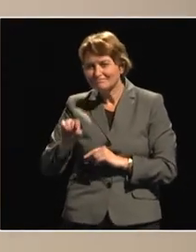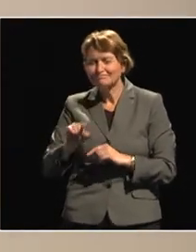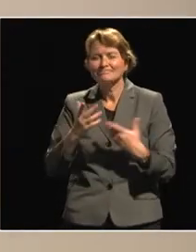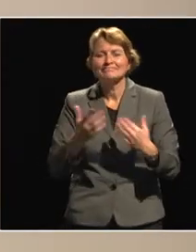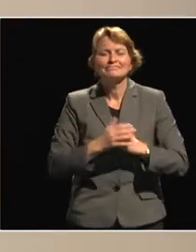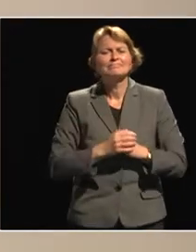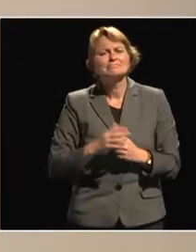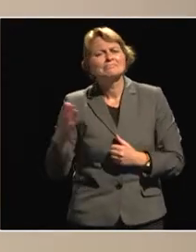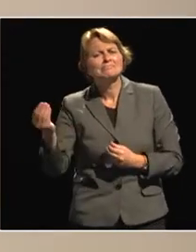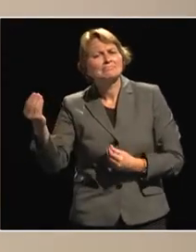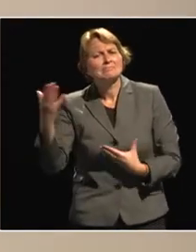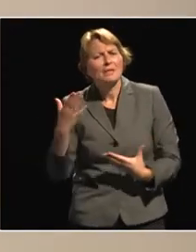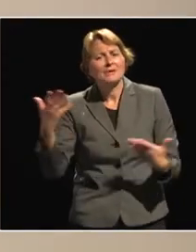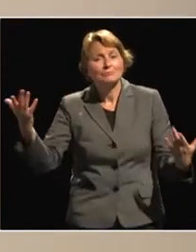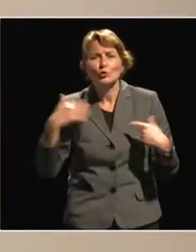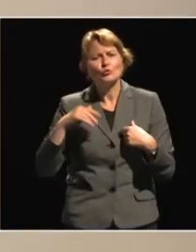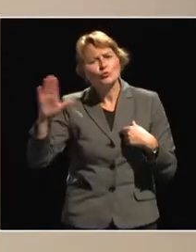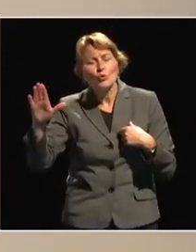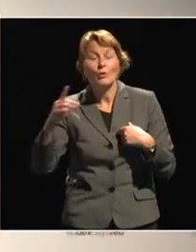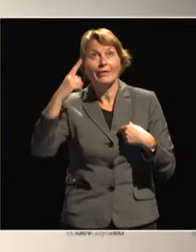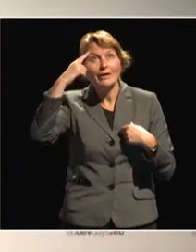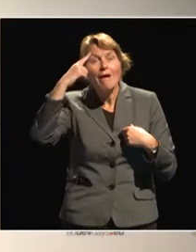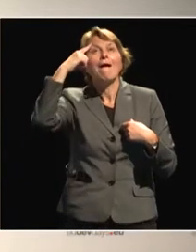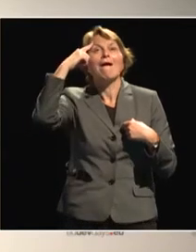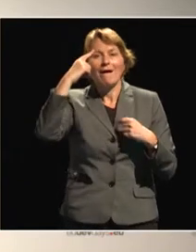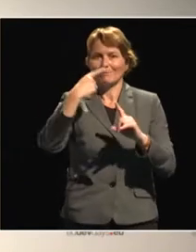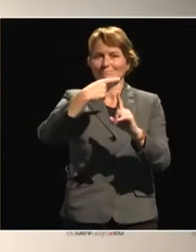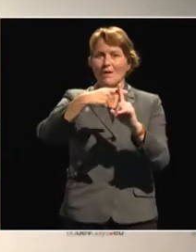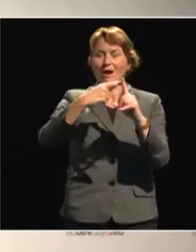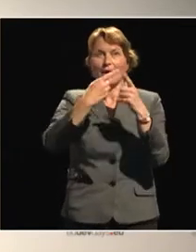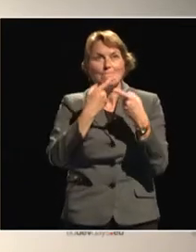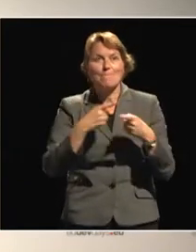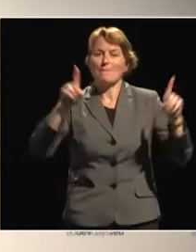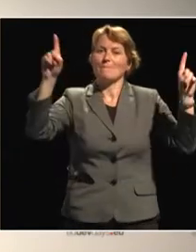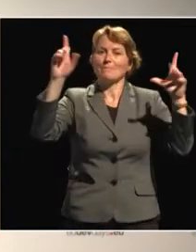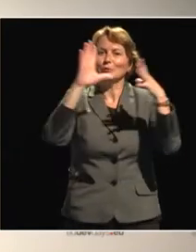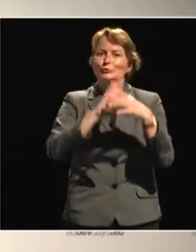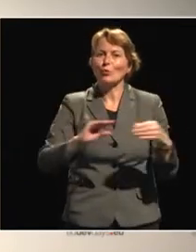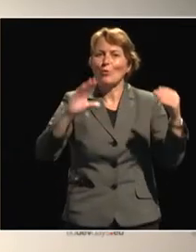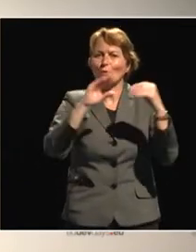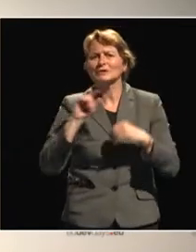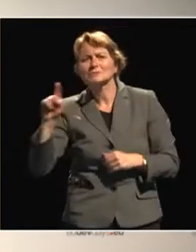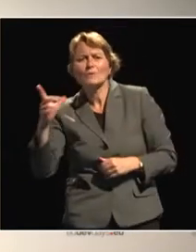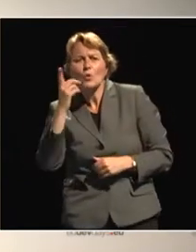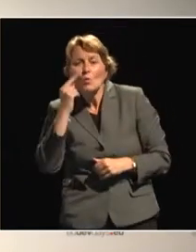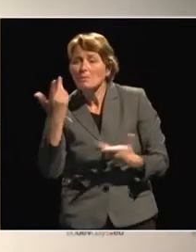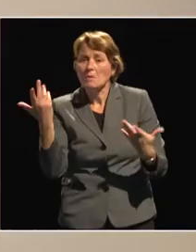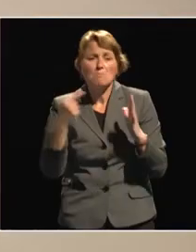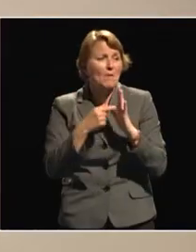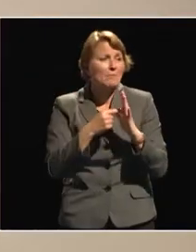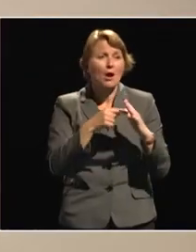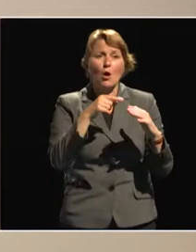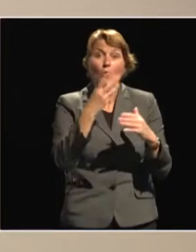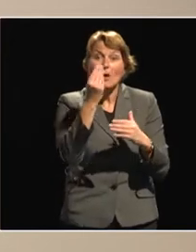Tell me, have you got any success stories to share with us on incentivizing women's access to finance or to